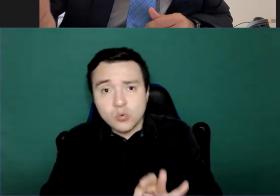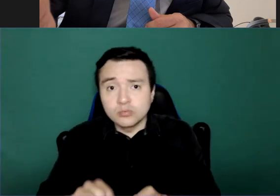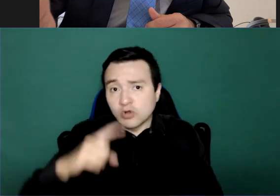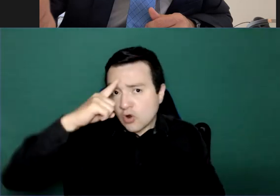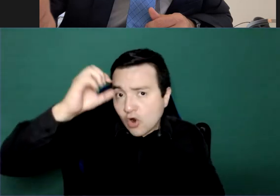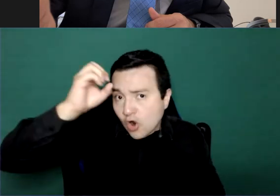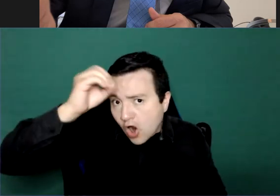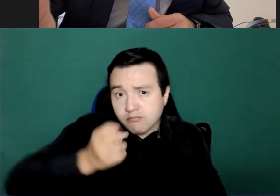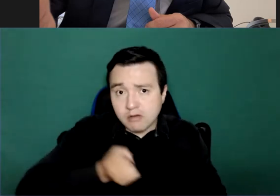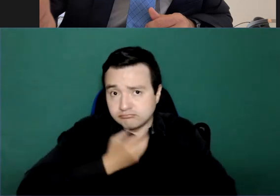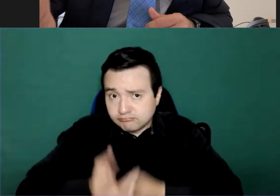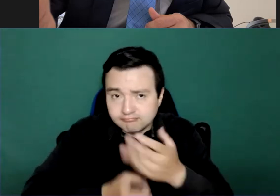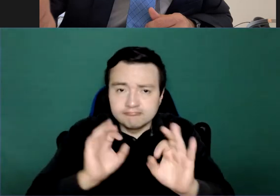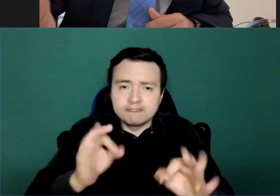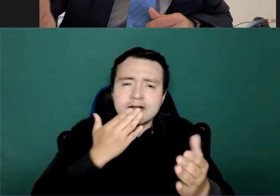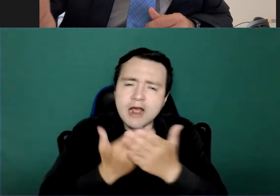your participation.